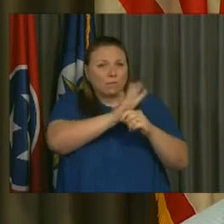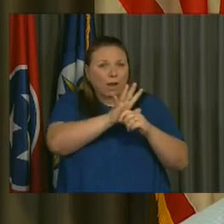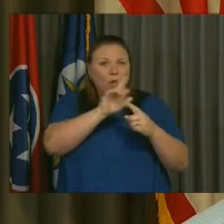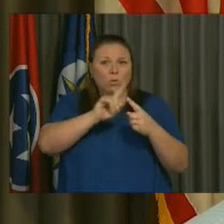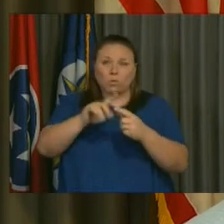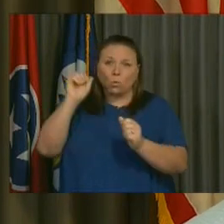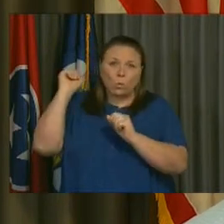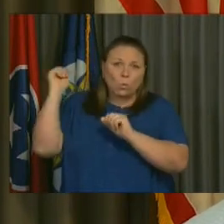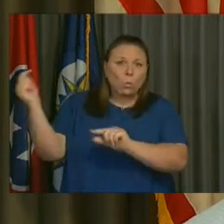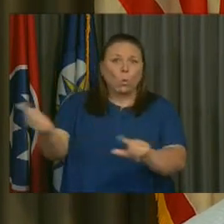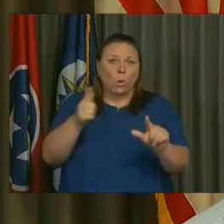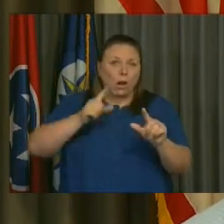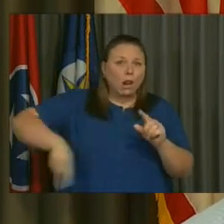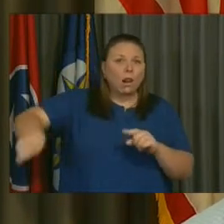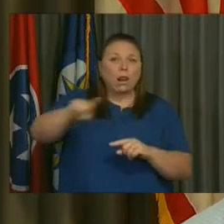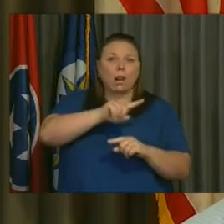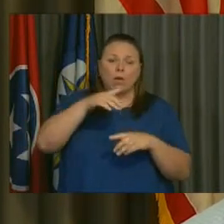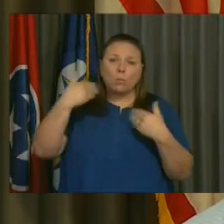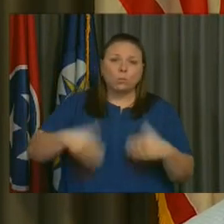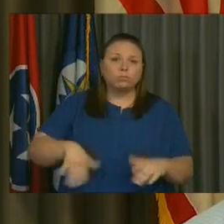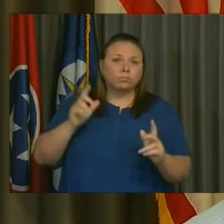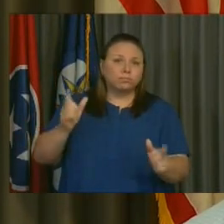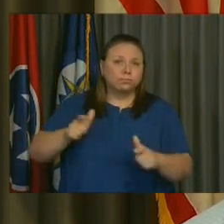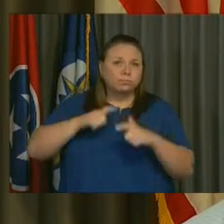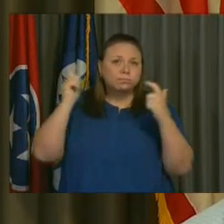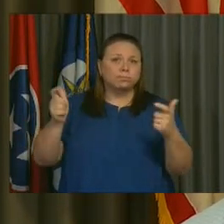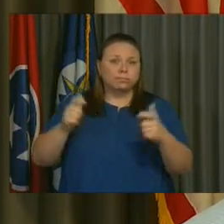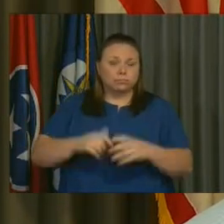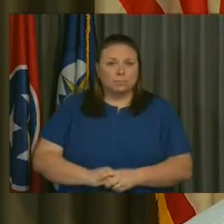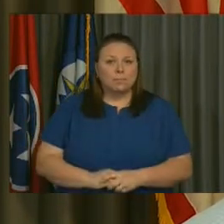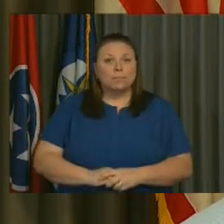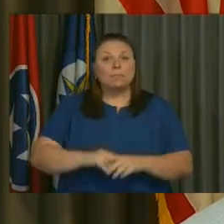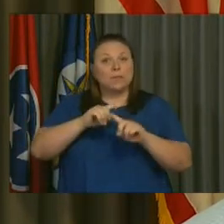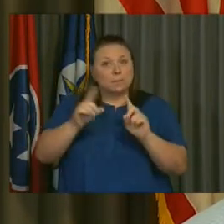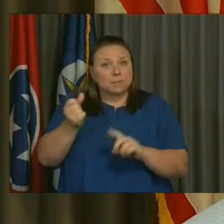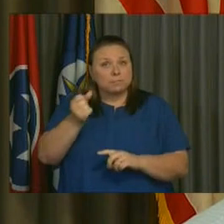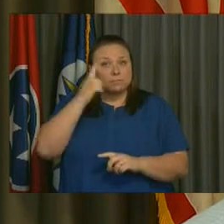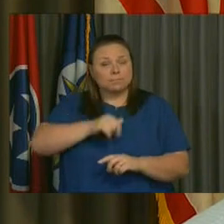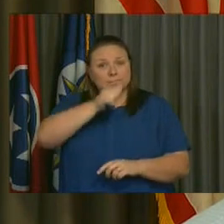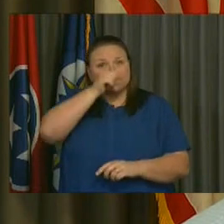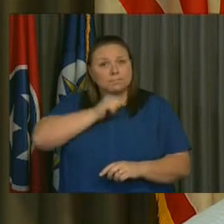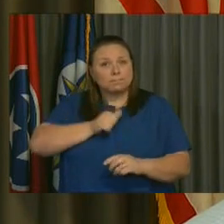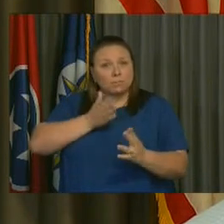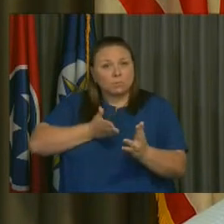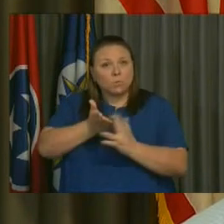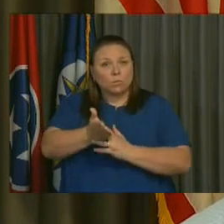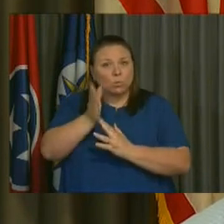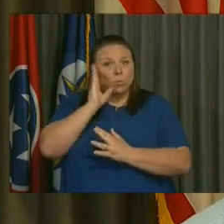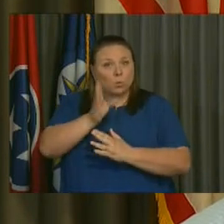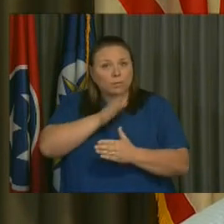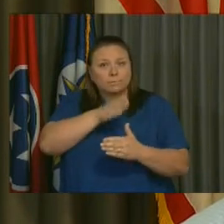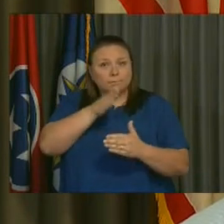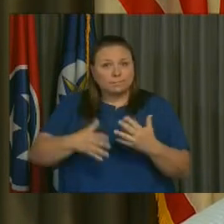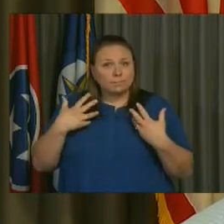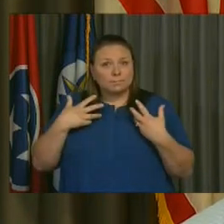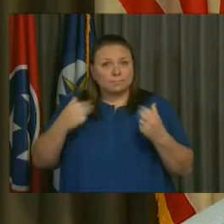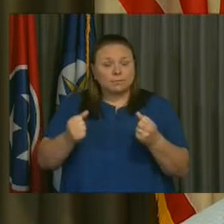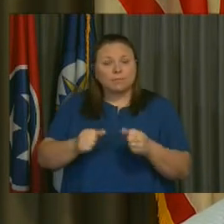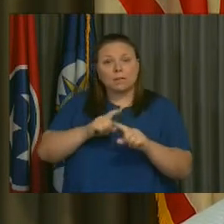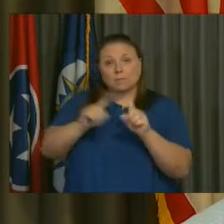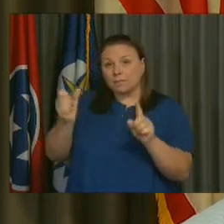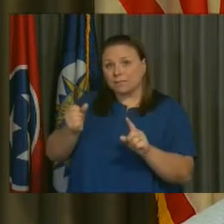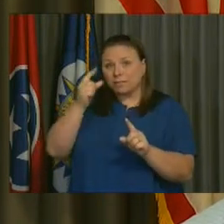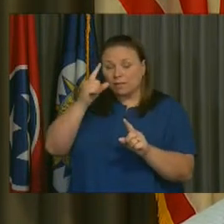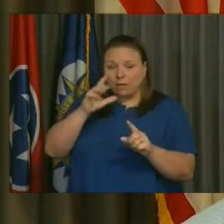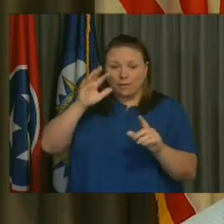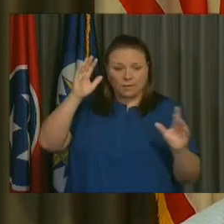everyone is enormous. But we will get through this and to the other side. Now, to do that will be the full